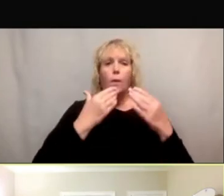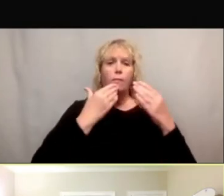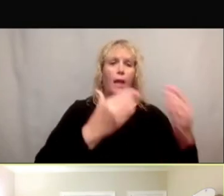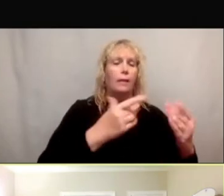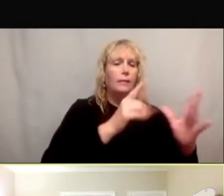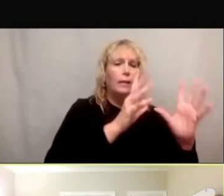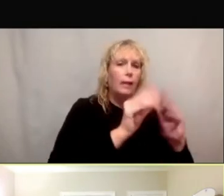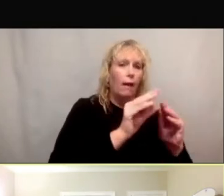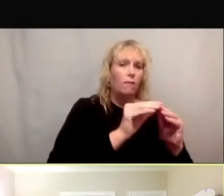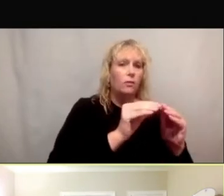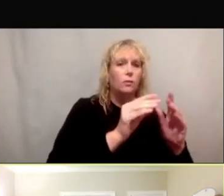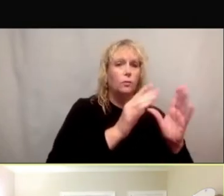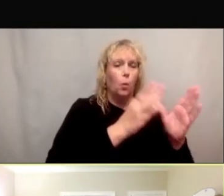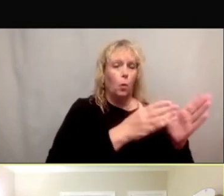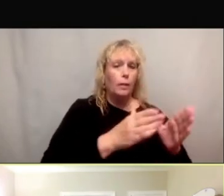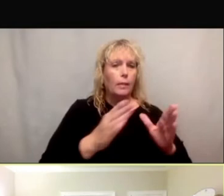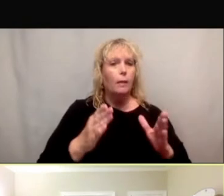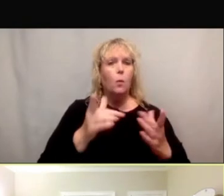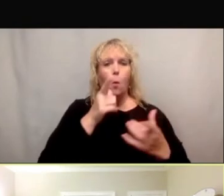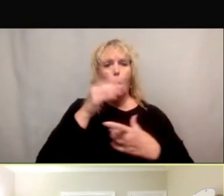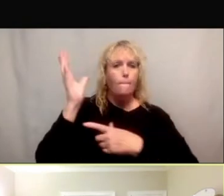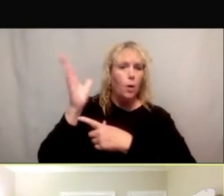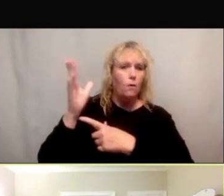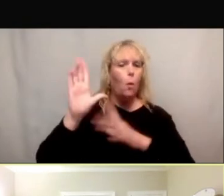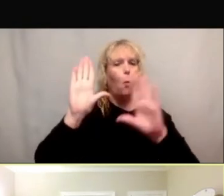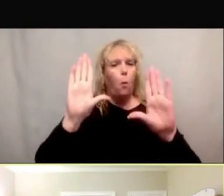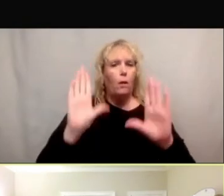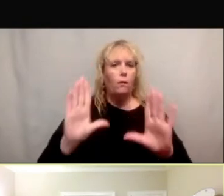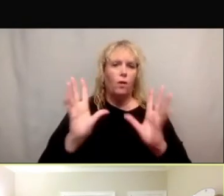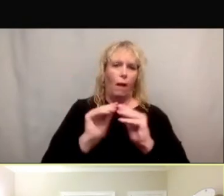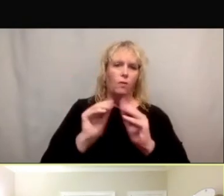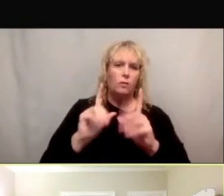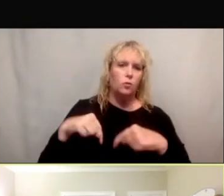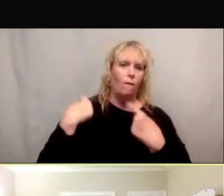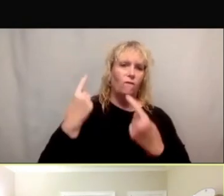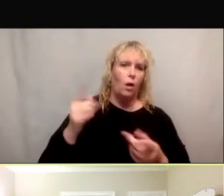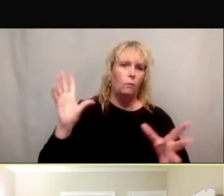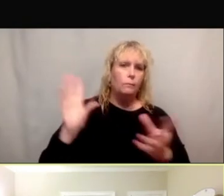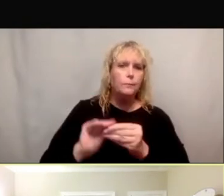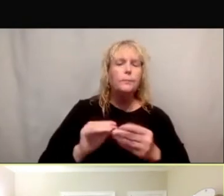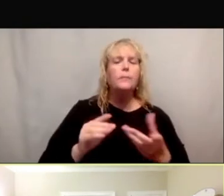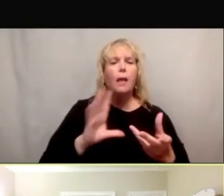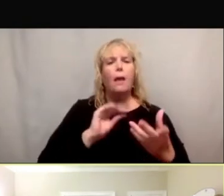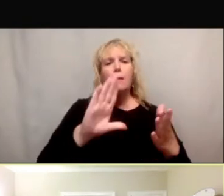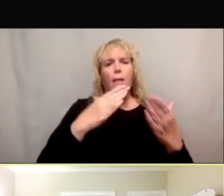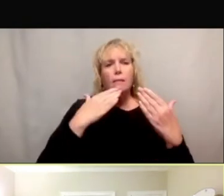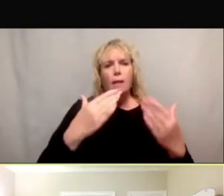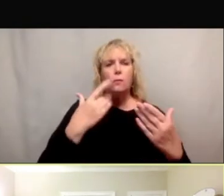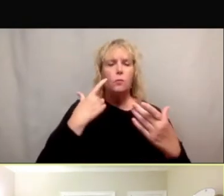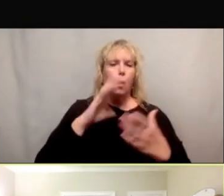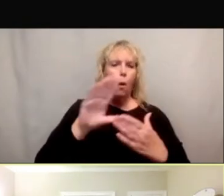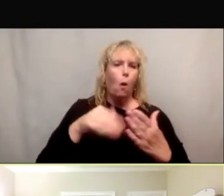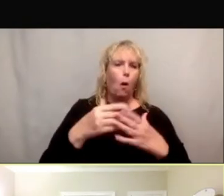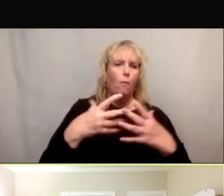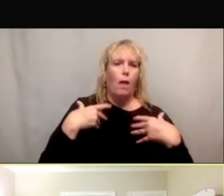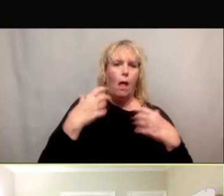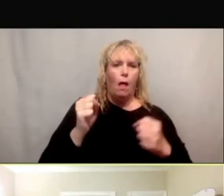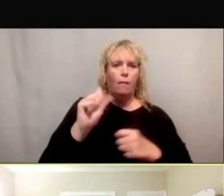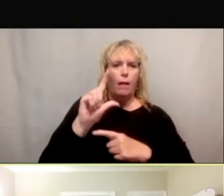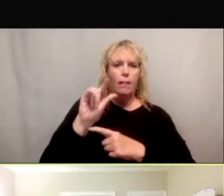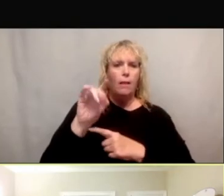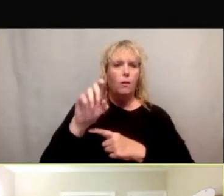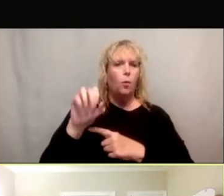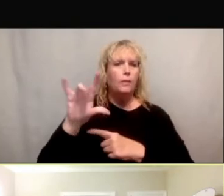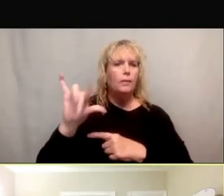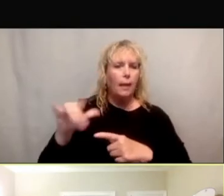and the presenters for a wonderful conference so far. And thank you to all the health literacy professionals out there who've been